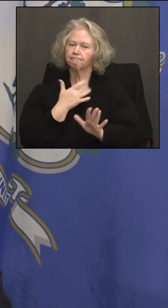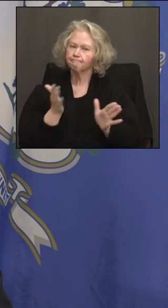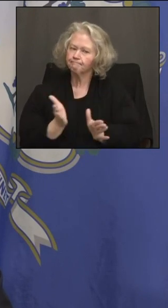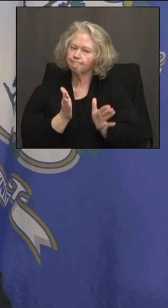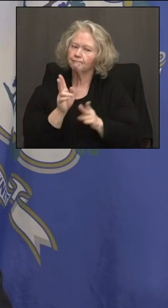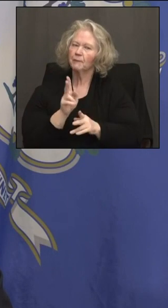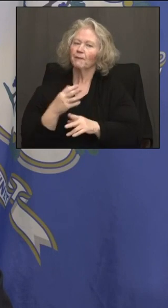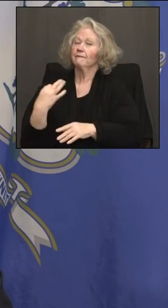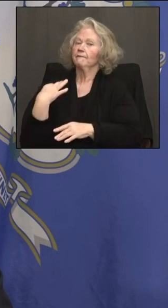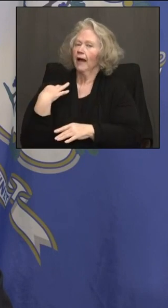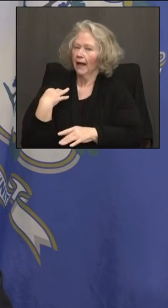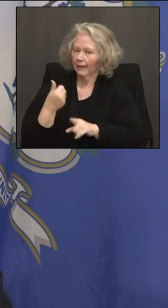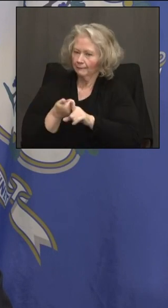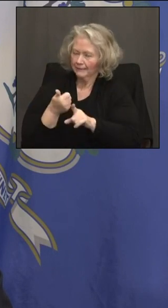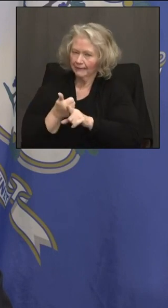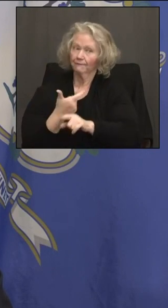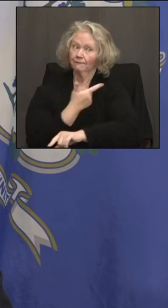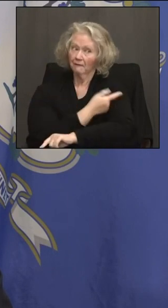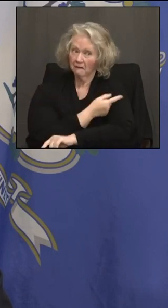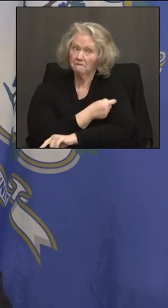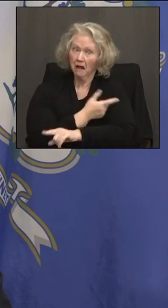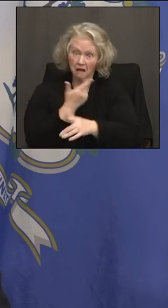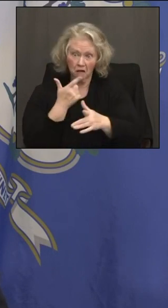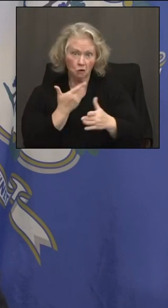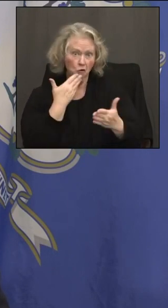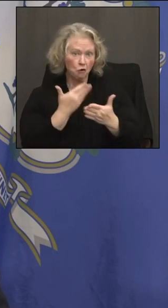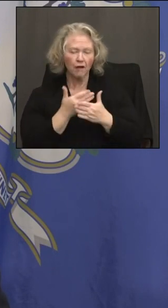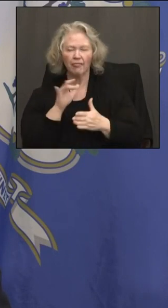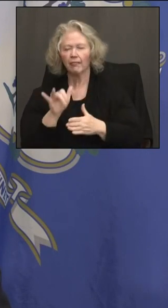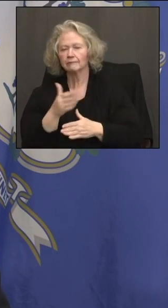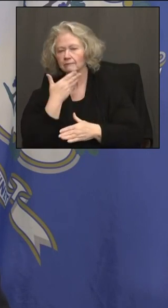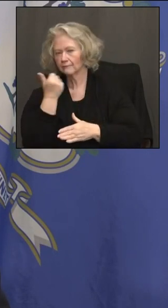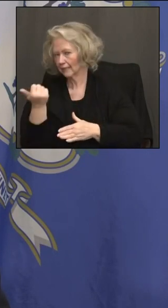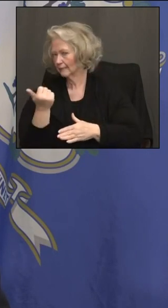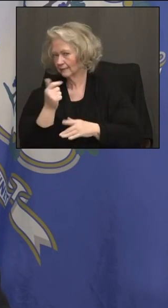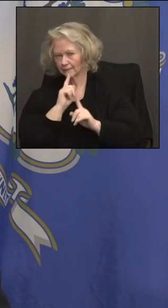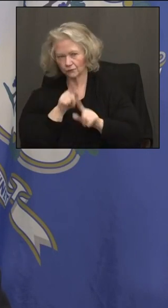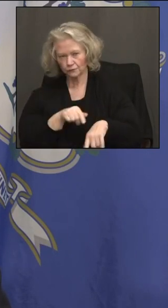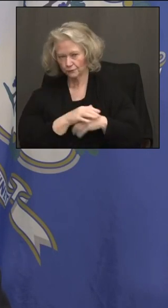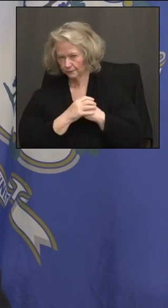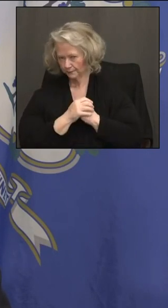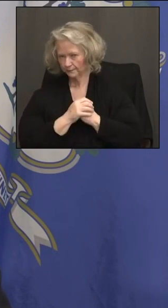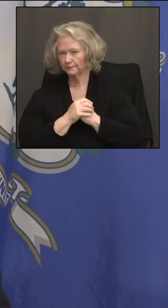and the overwhelming majority of those folks get vaccinated on their own, that's the best solution.